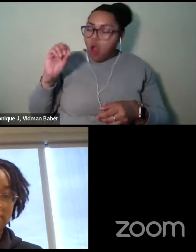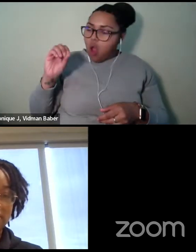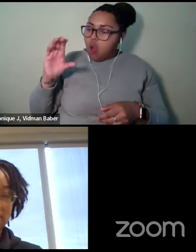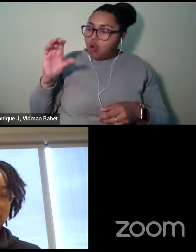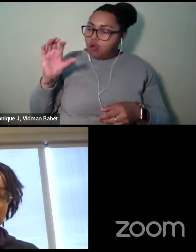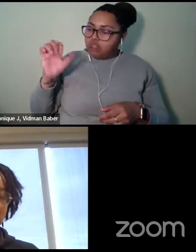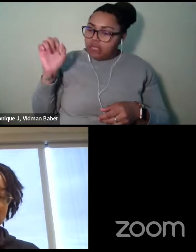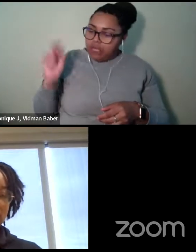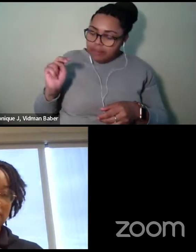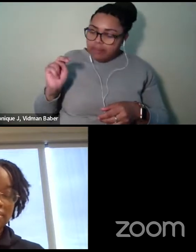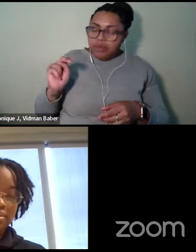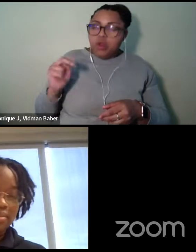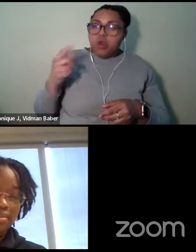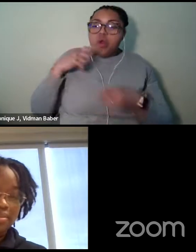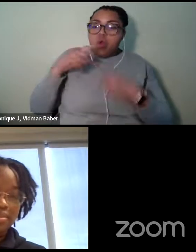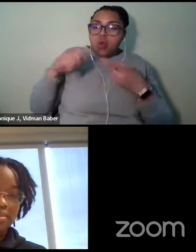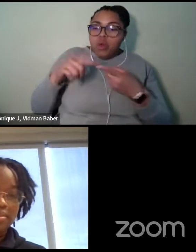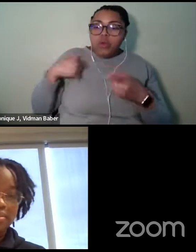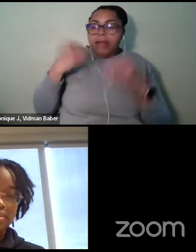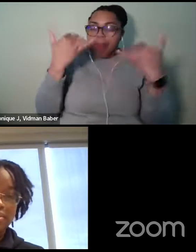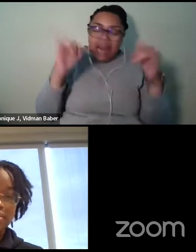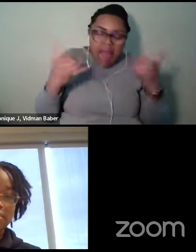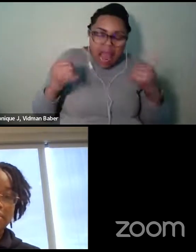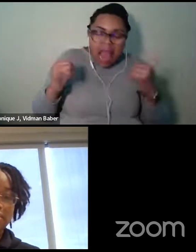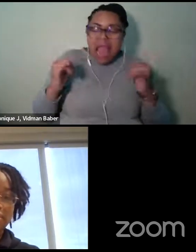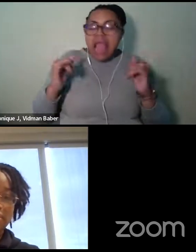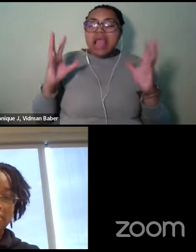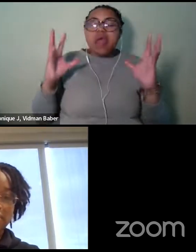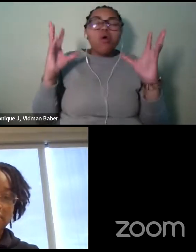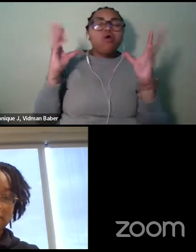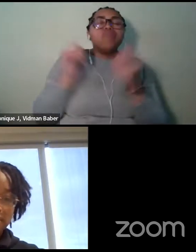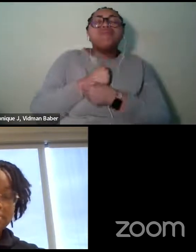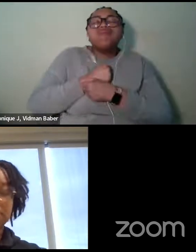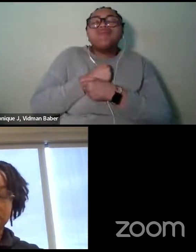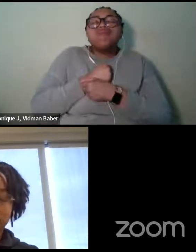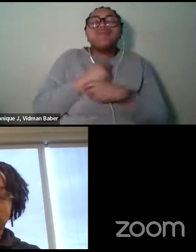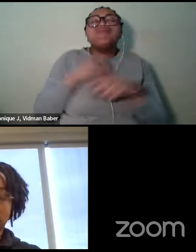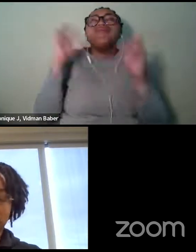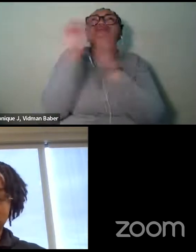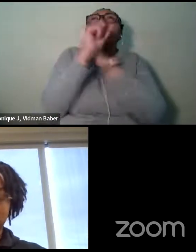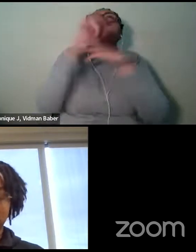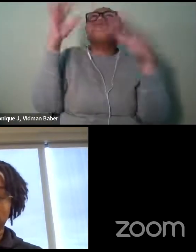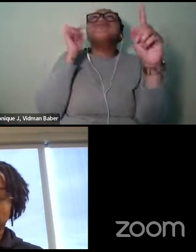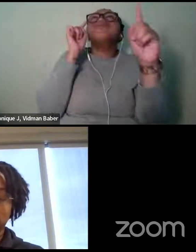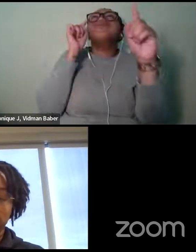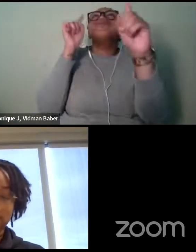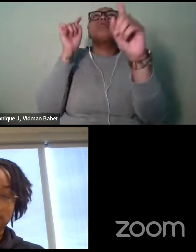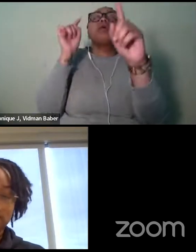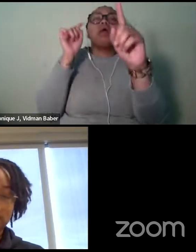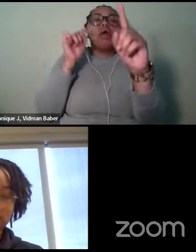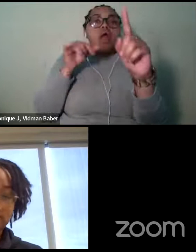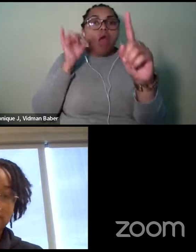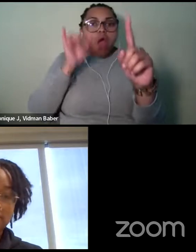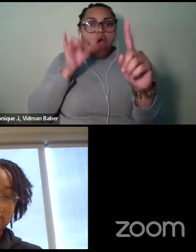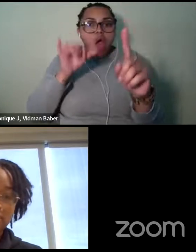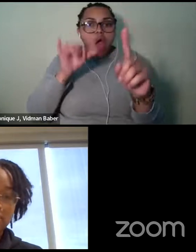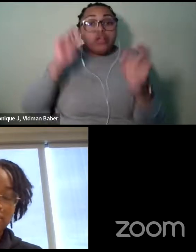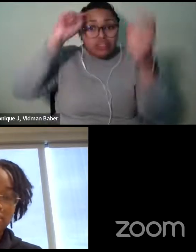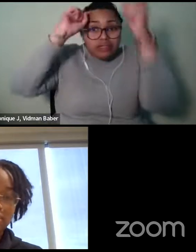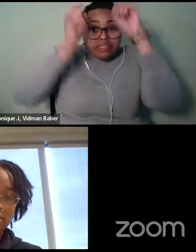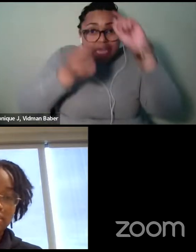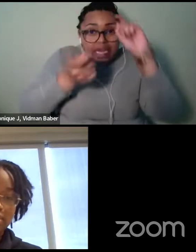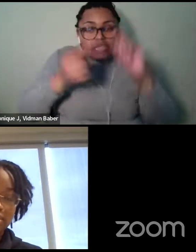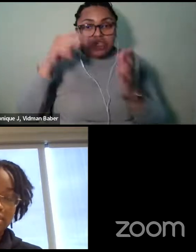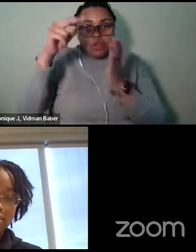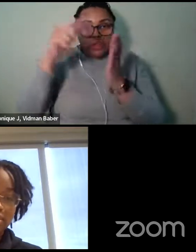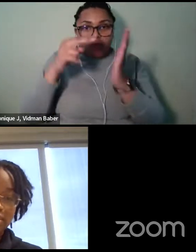have readers remember like, yeah, I want to keep it like that. I don't want to harm, uh, you